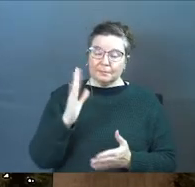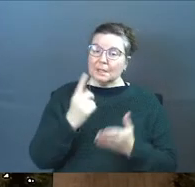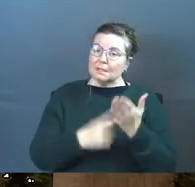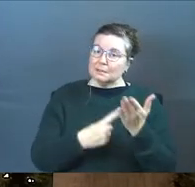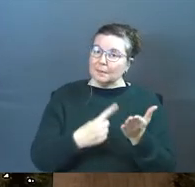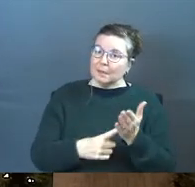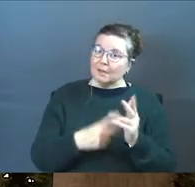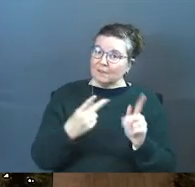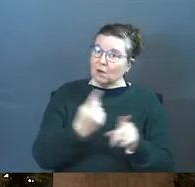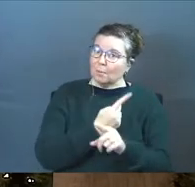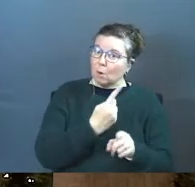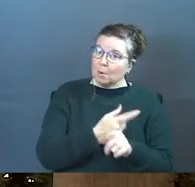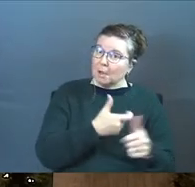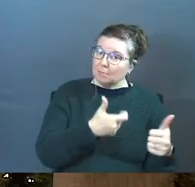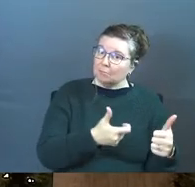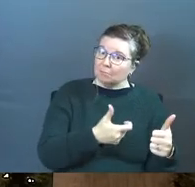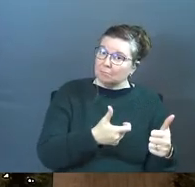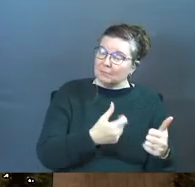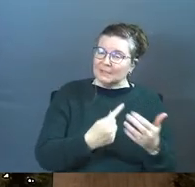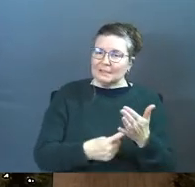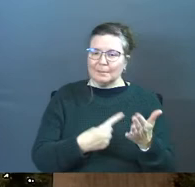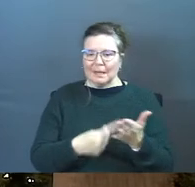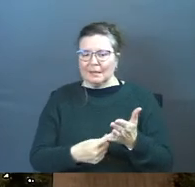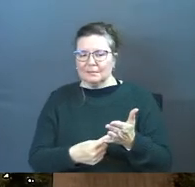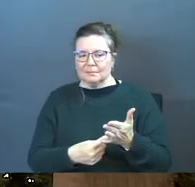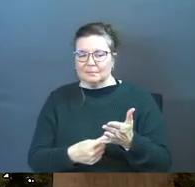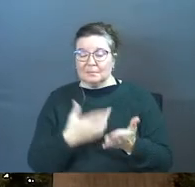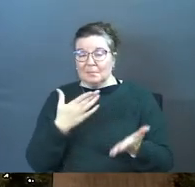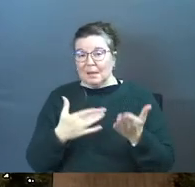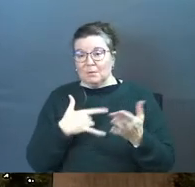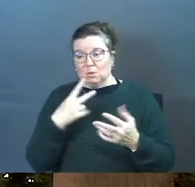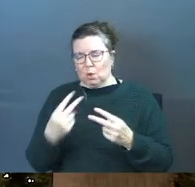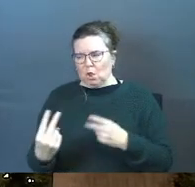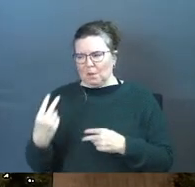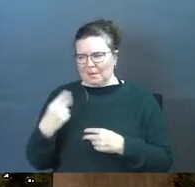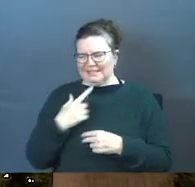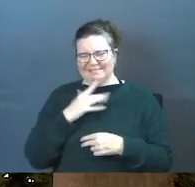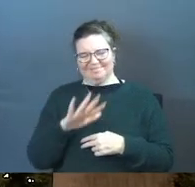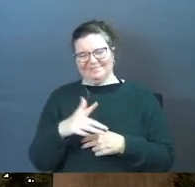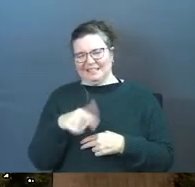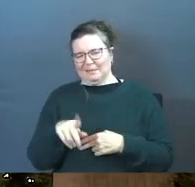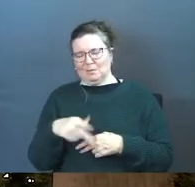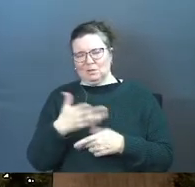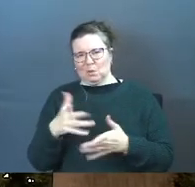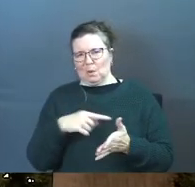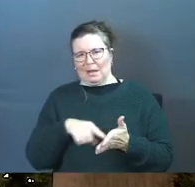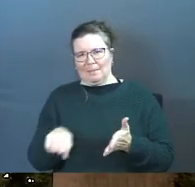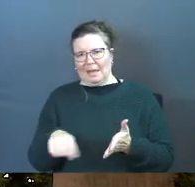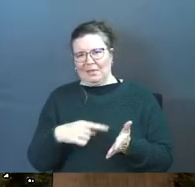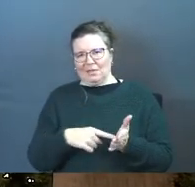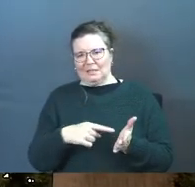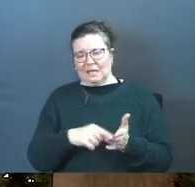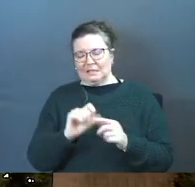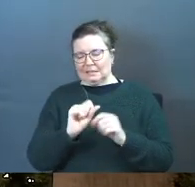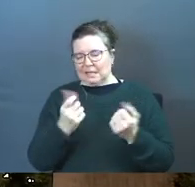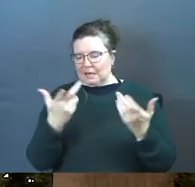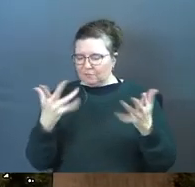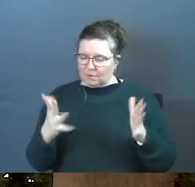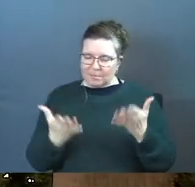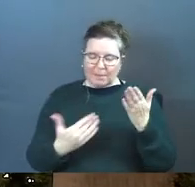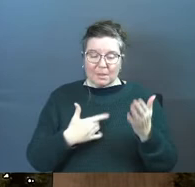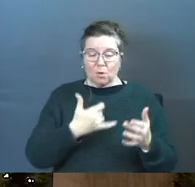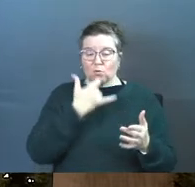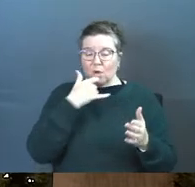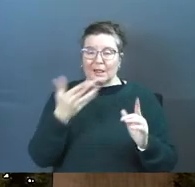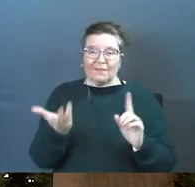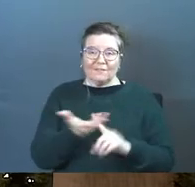Sometimes it's very appropriate. Sometimes maybe you'd look back at it and you'd say, you know what, this person's already paid their debt to society or maybe